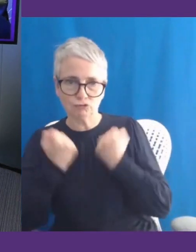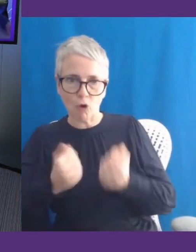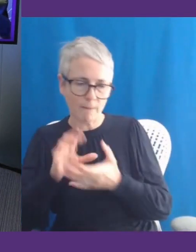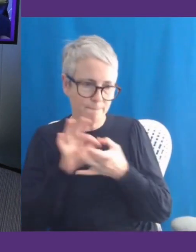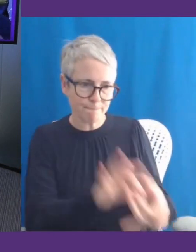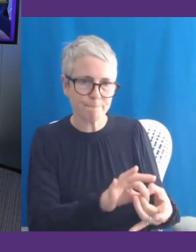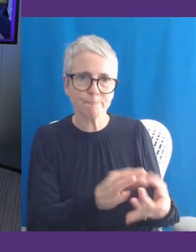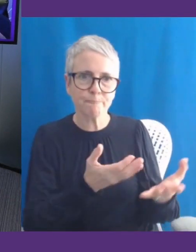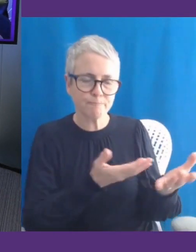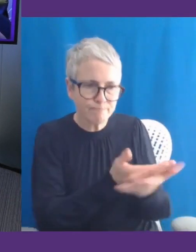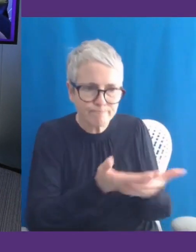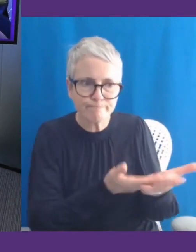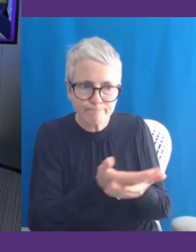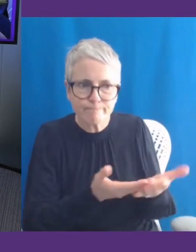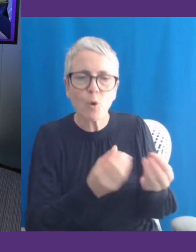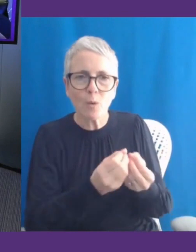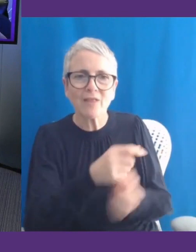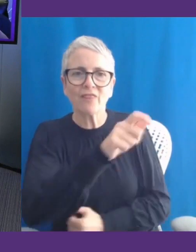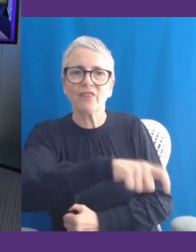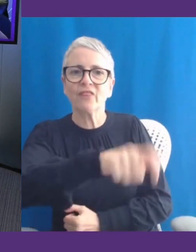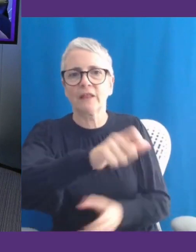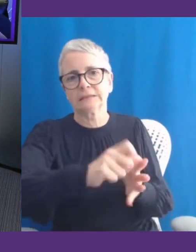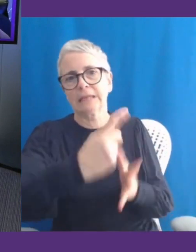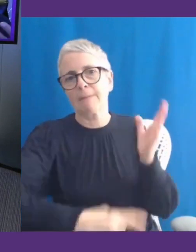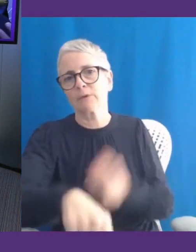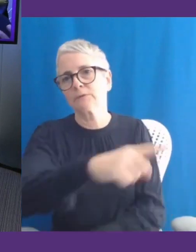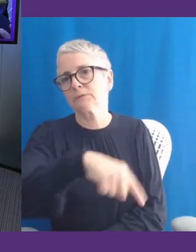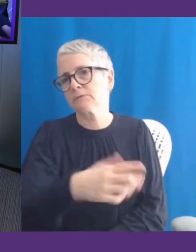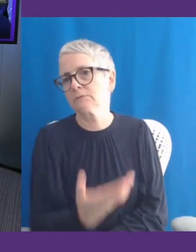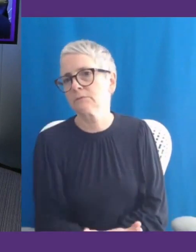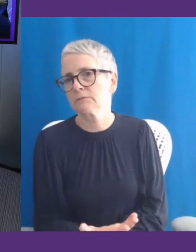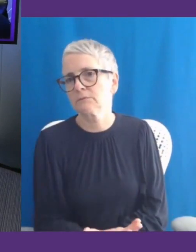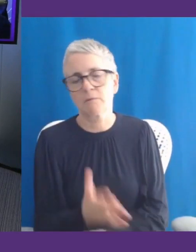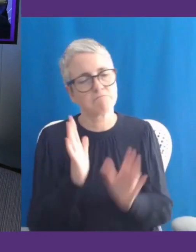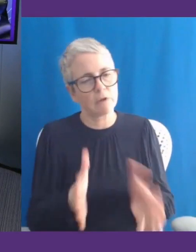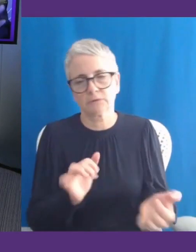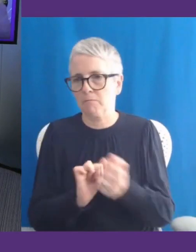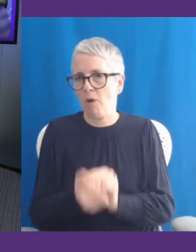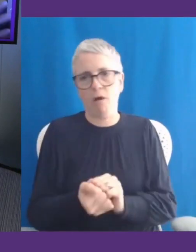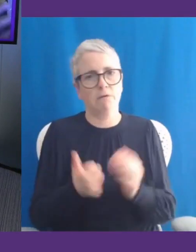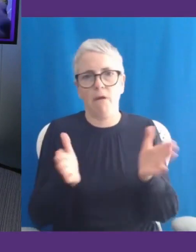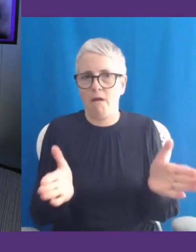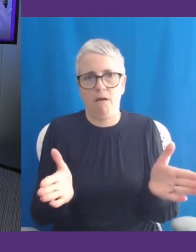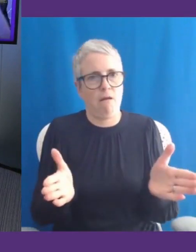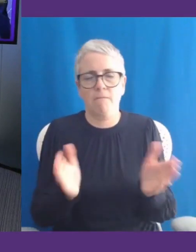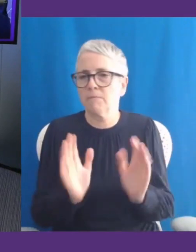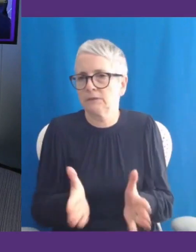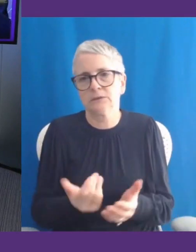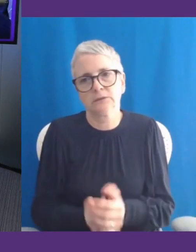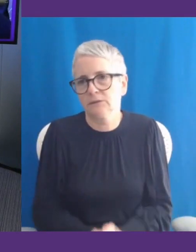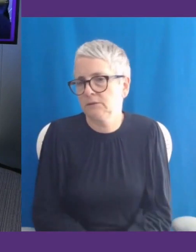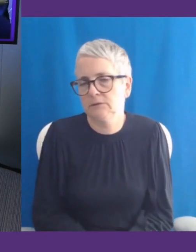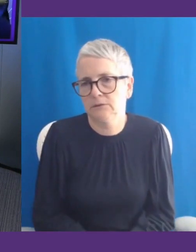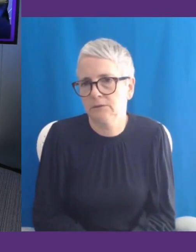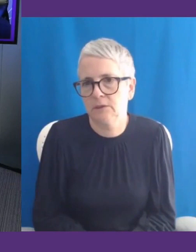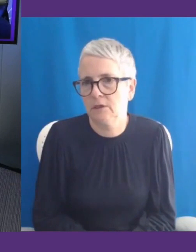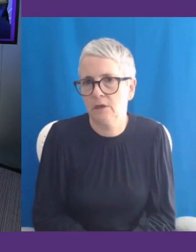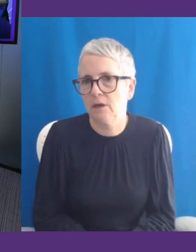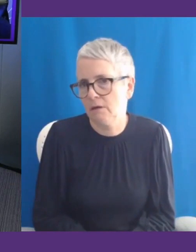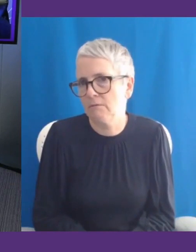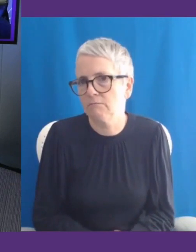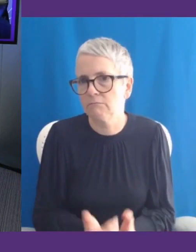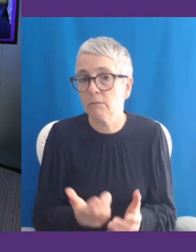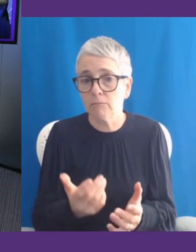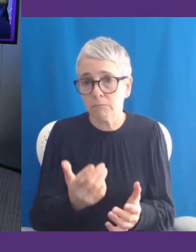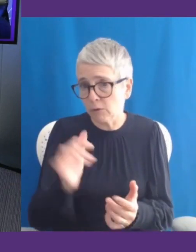cannot be effective if it's not a partnership. And I loved that really important point that it has to be across so many different